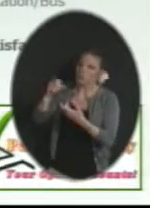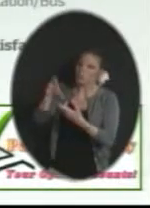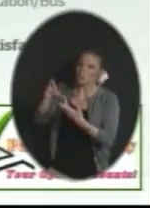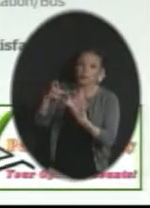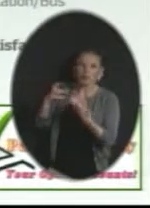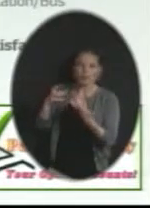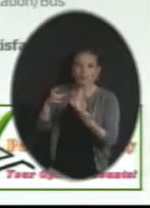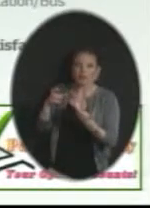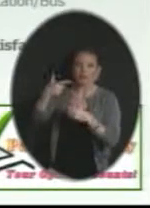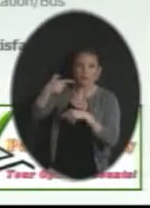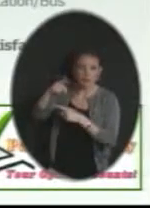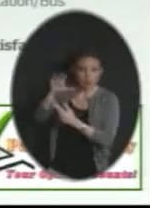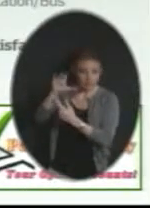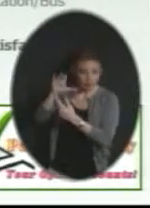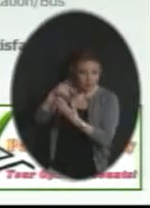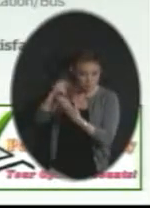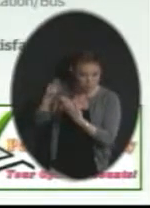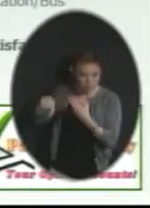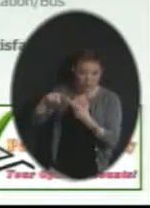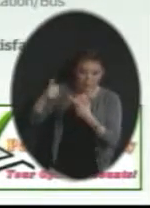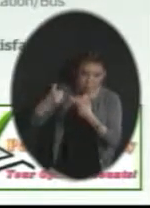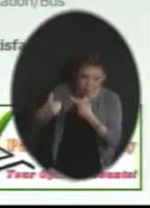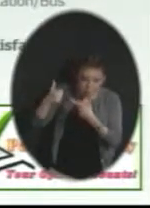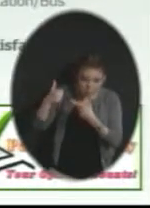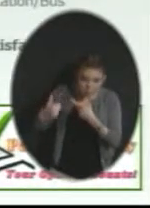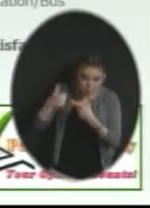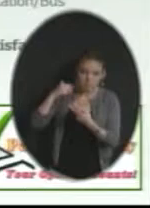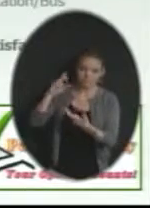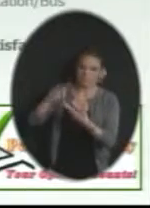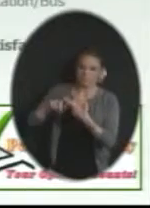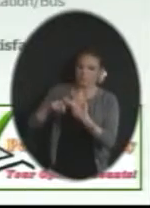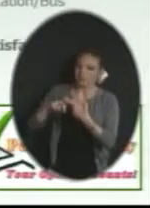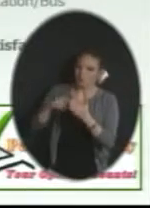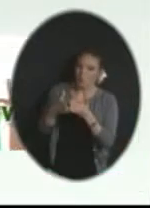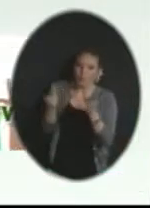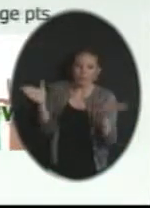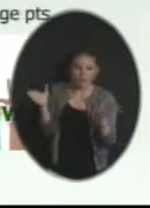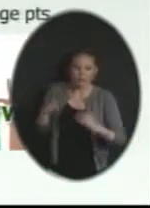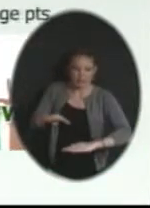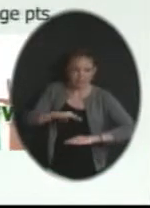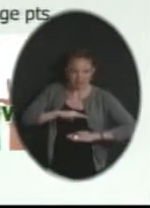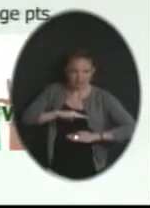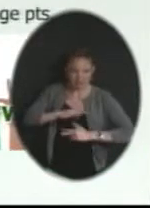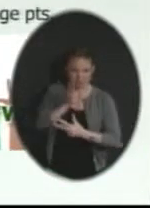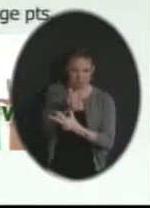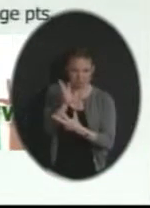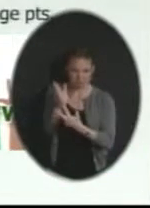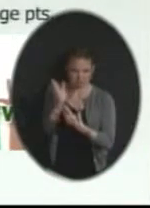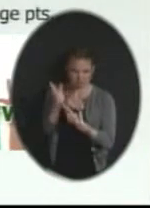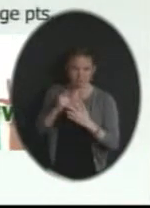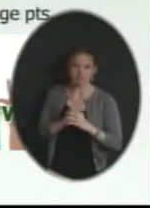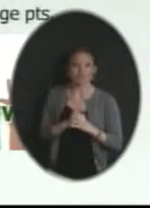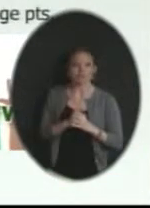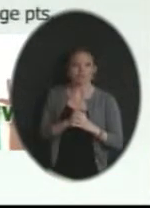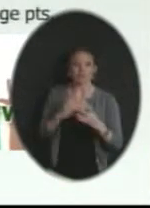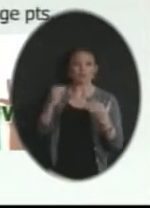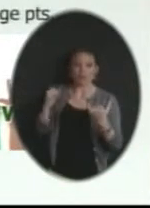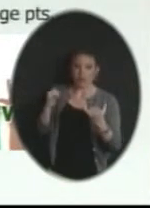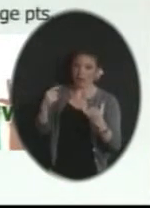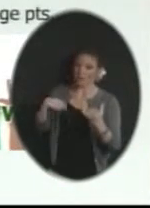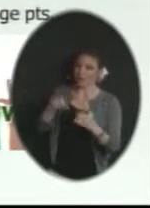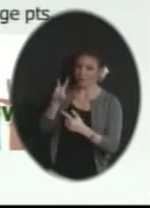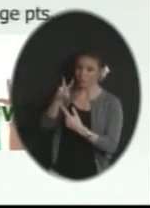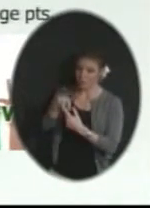about 21st century programs, transportation, and then overall satisfaction. So let me just highlight a few. First of all, we had